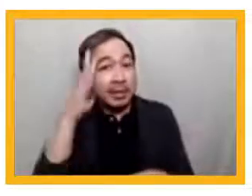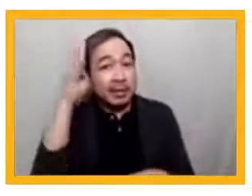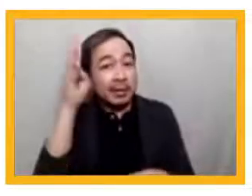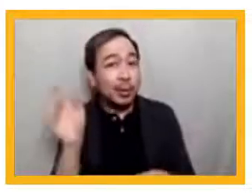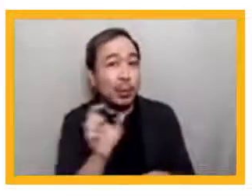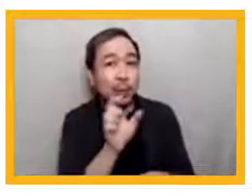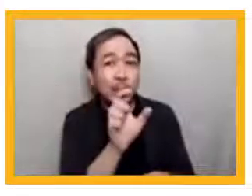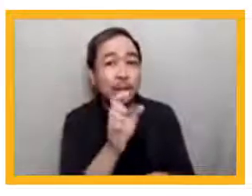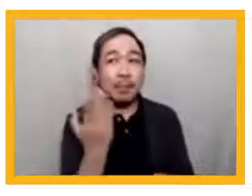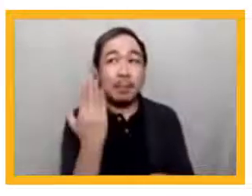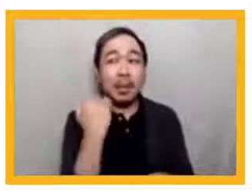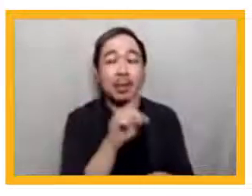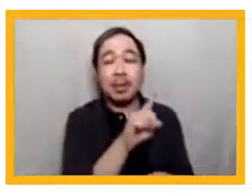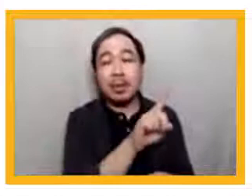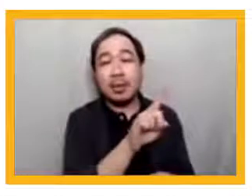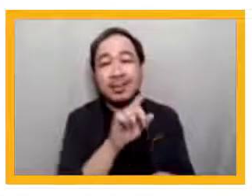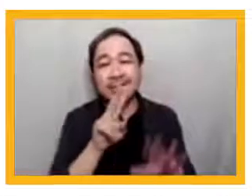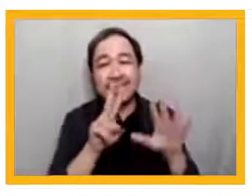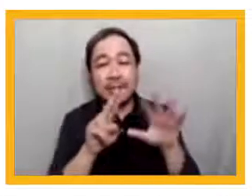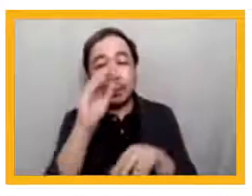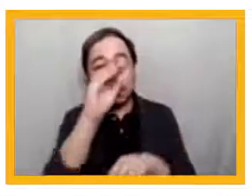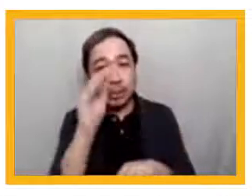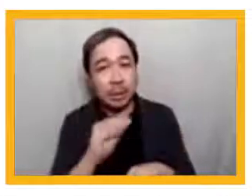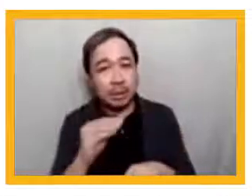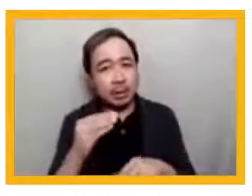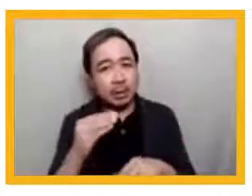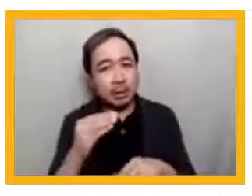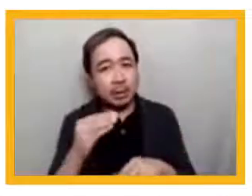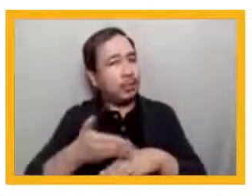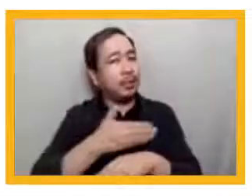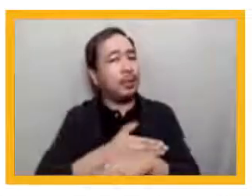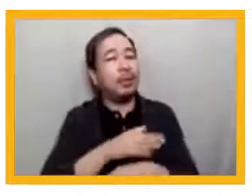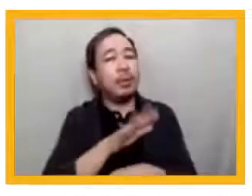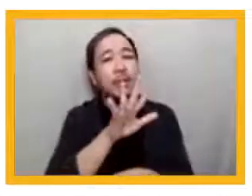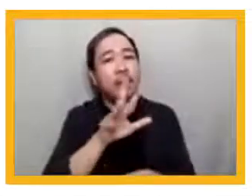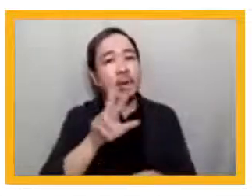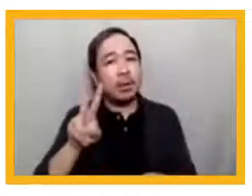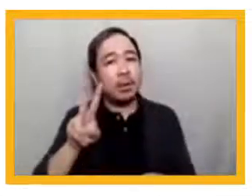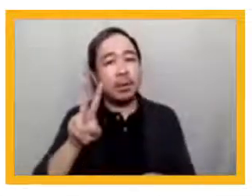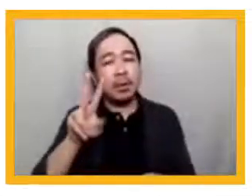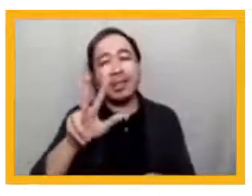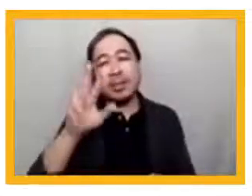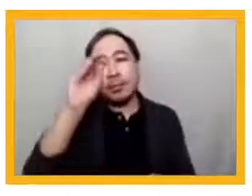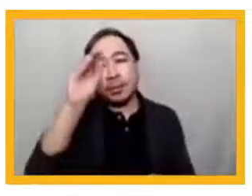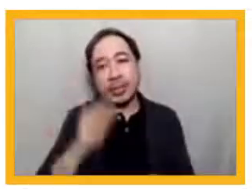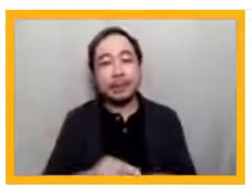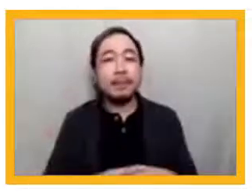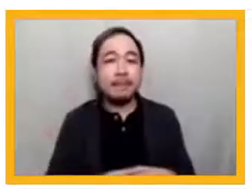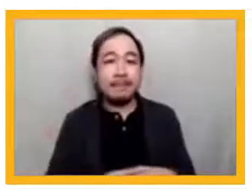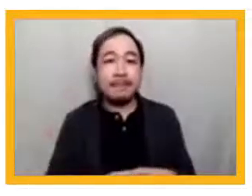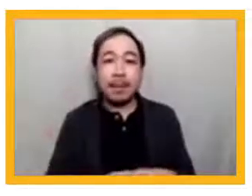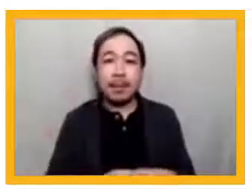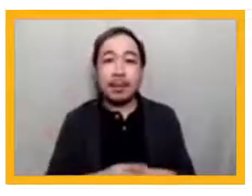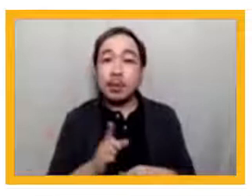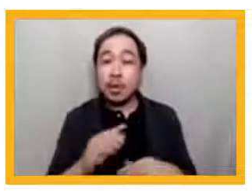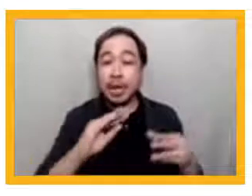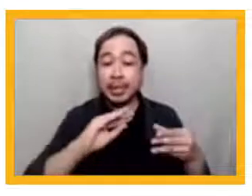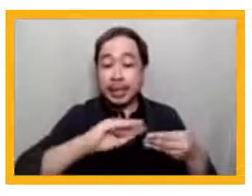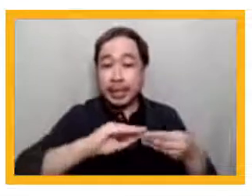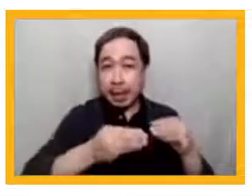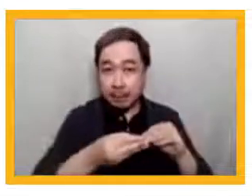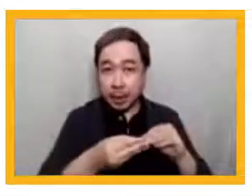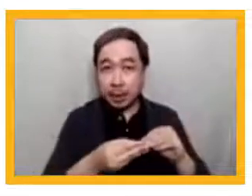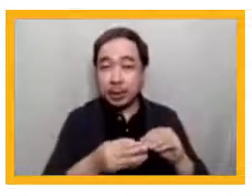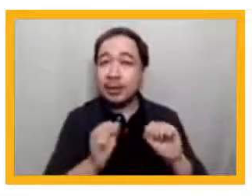of 17% to an end line of 53%. In numeracy, students went from answering one out of five